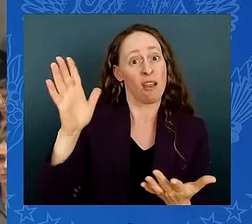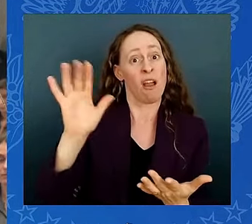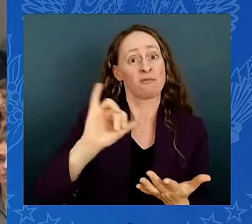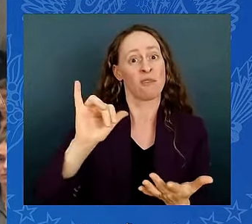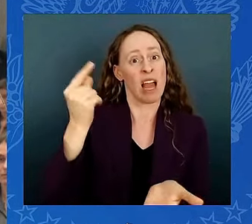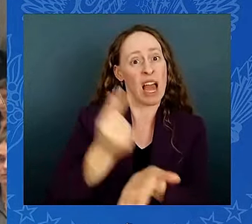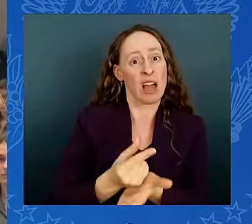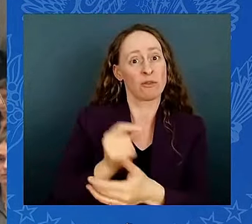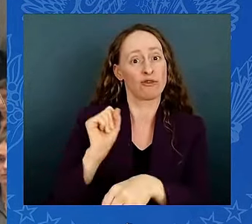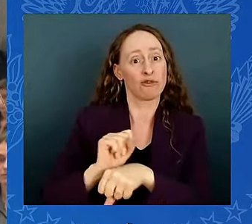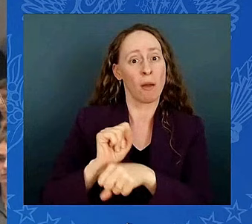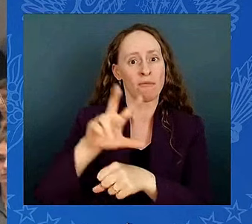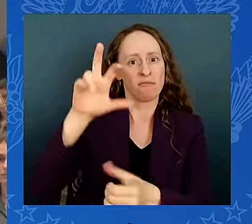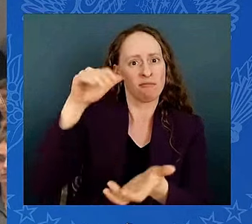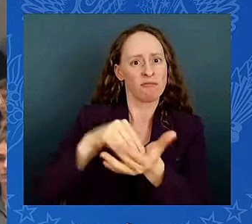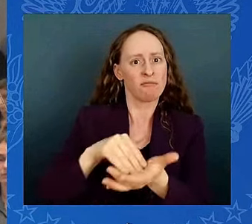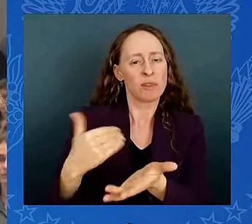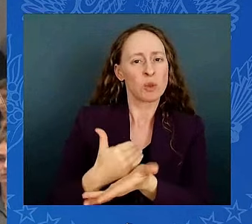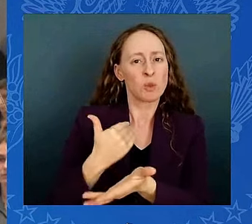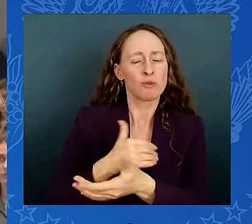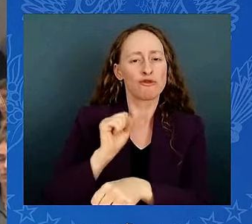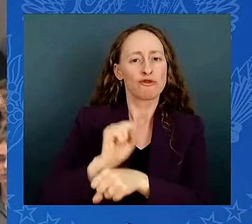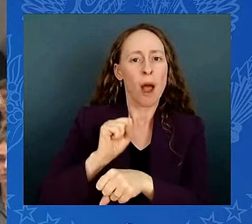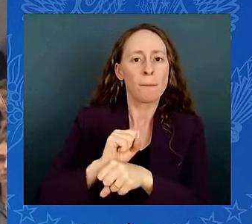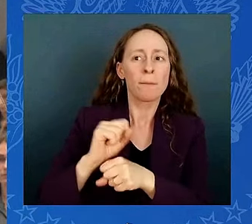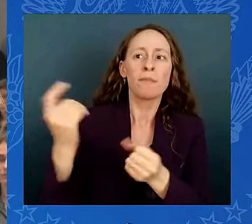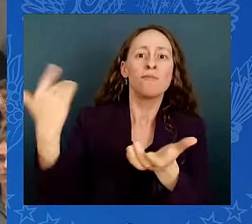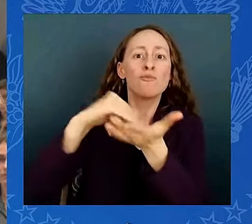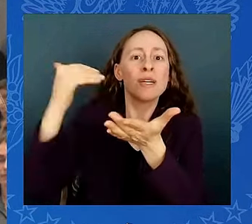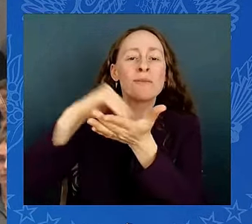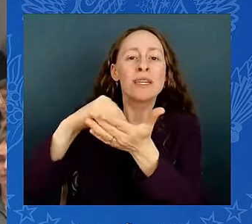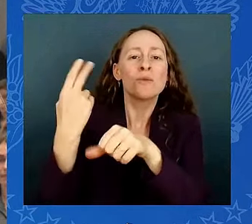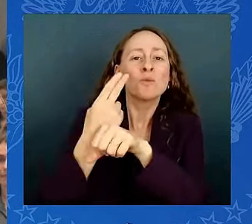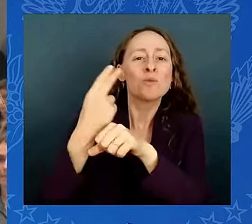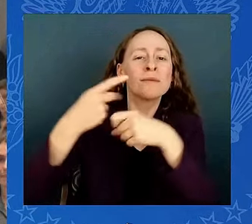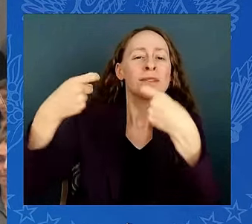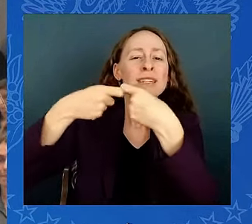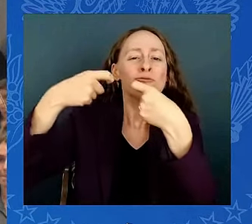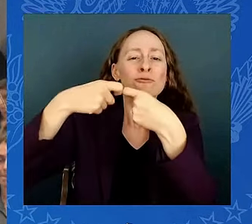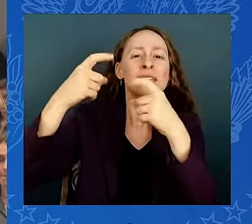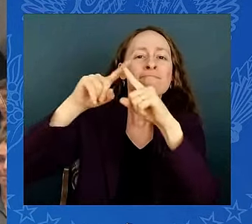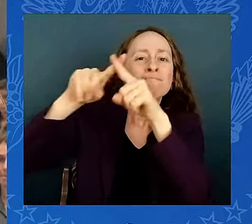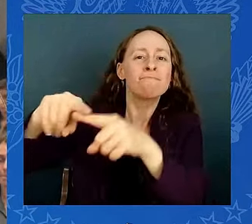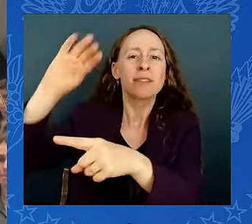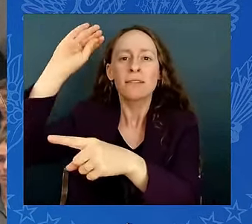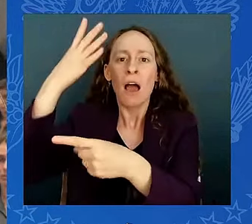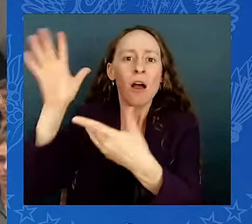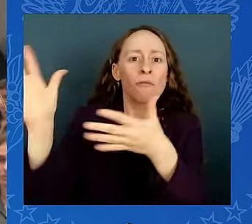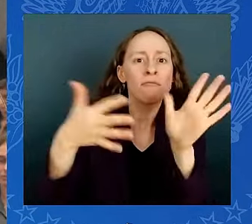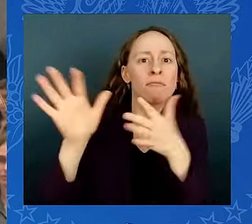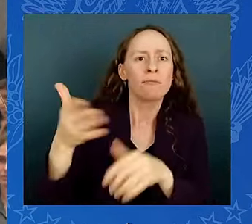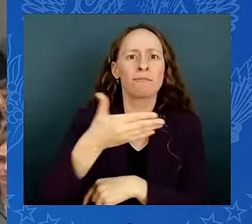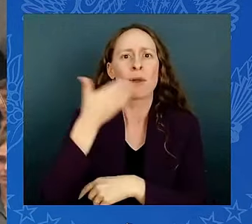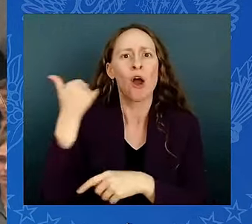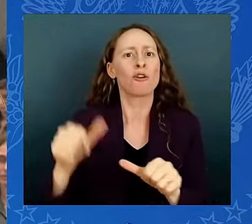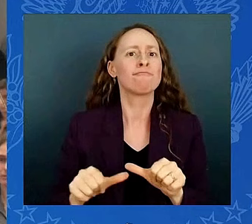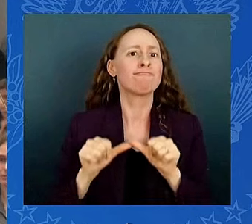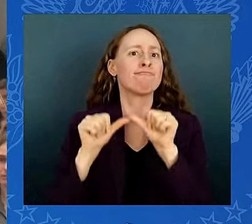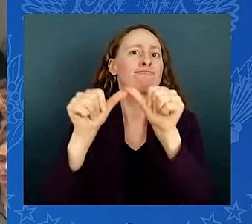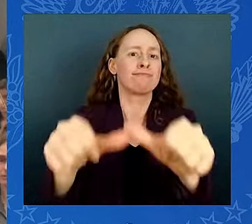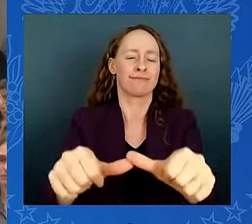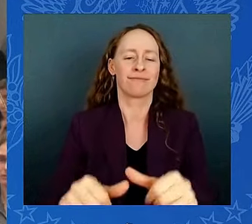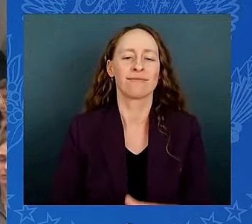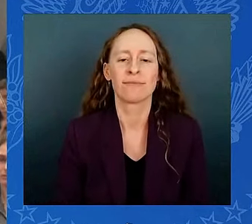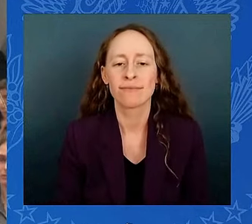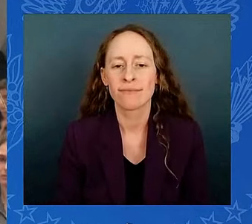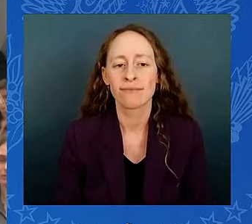to lead the world. Unfortunately, my predecessor and the MAGA Republicans in Congress are trying to undo all this progress. They